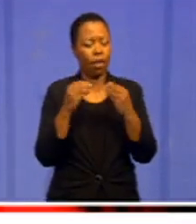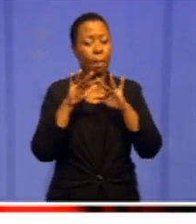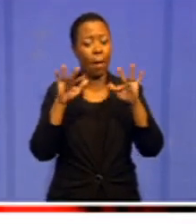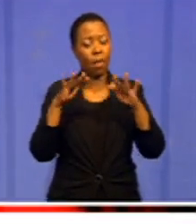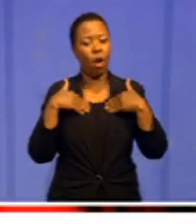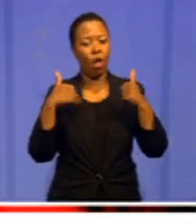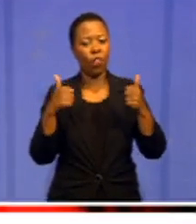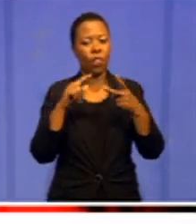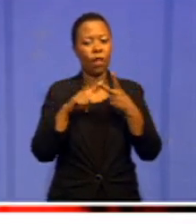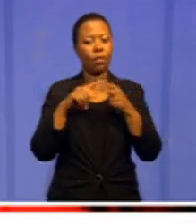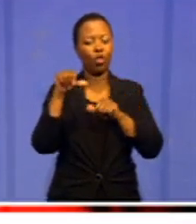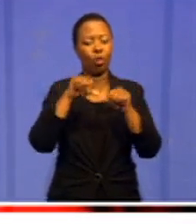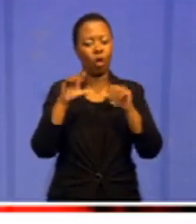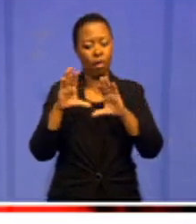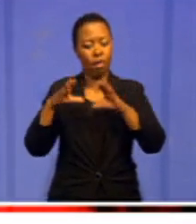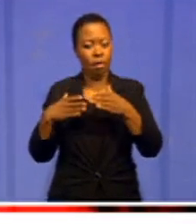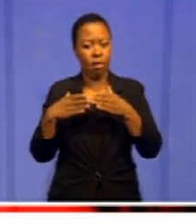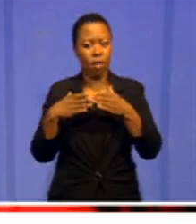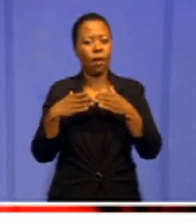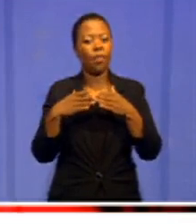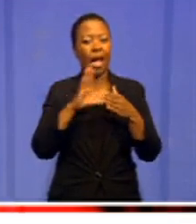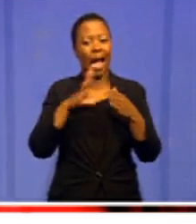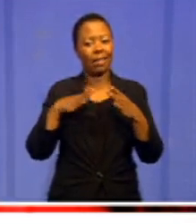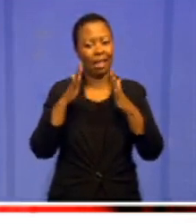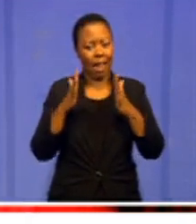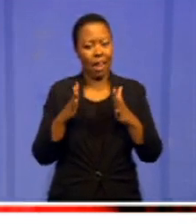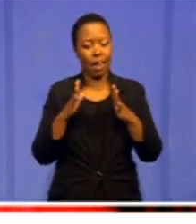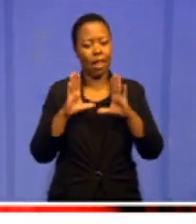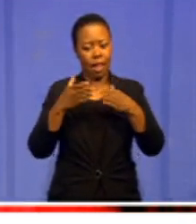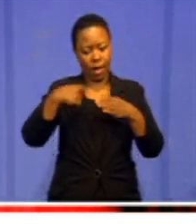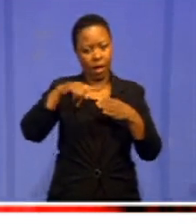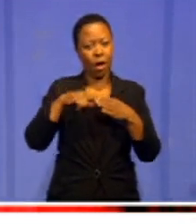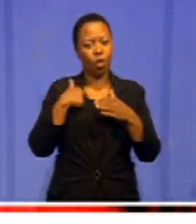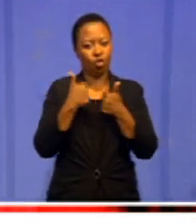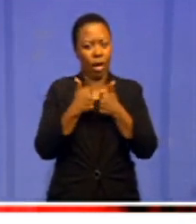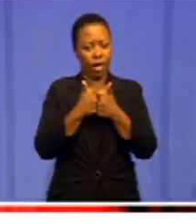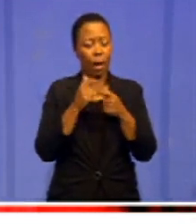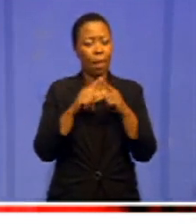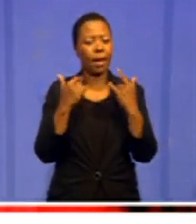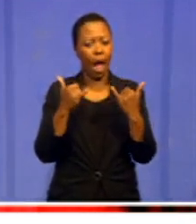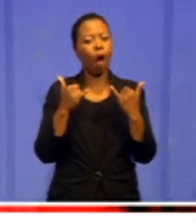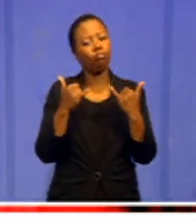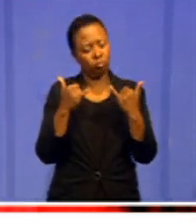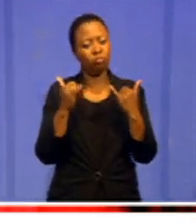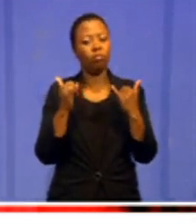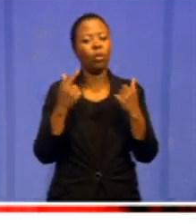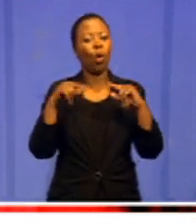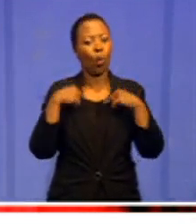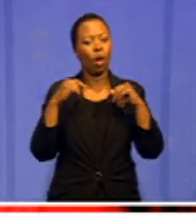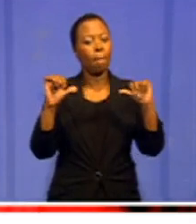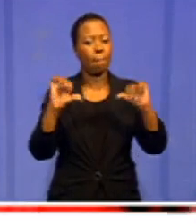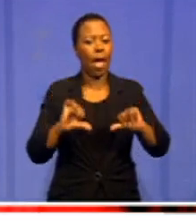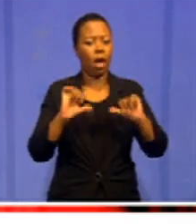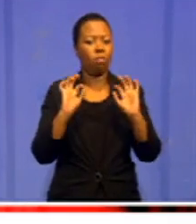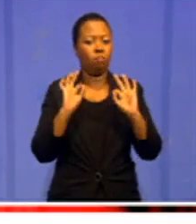bargaining cancer. We are happy to announce that we are now back. And we are back